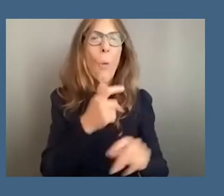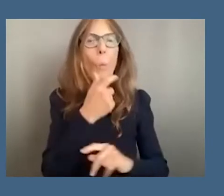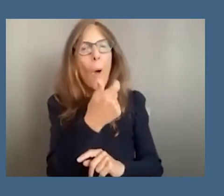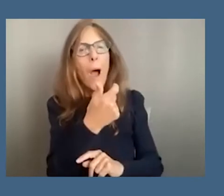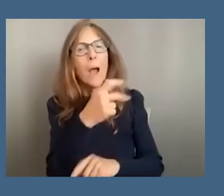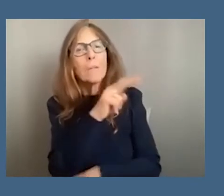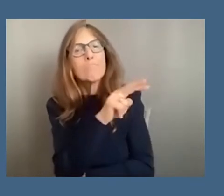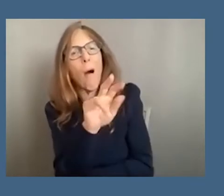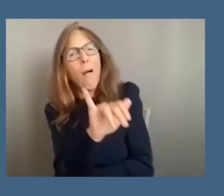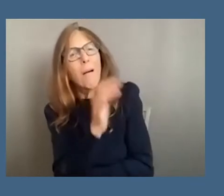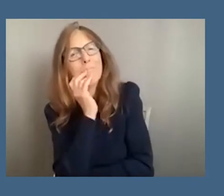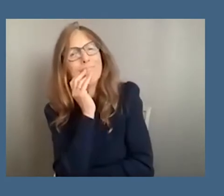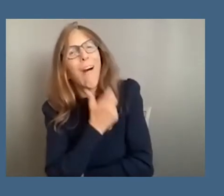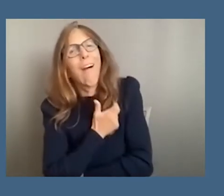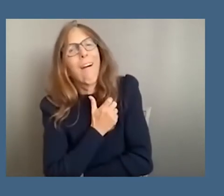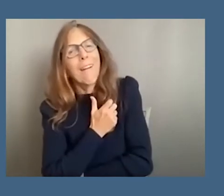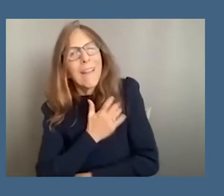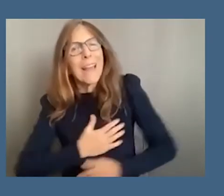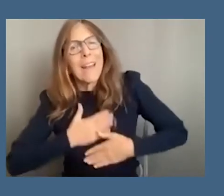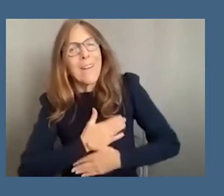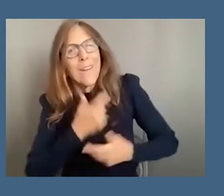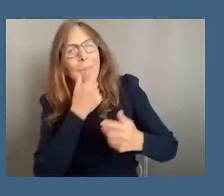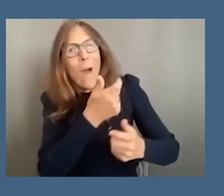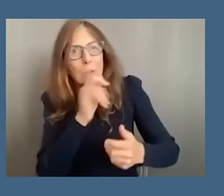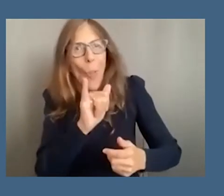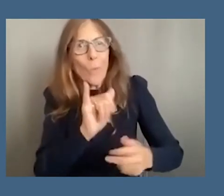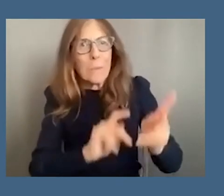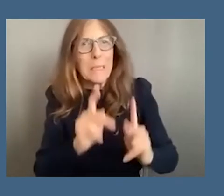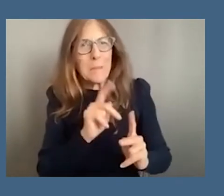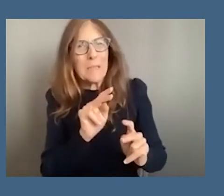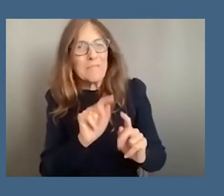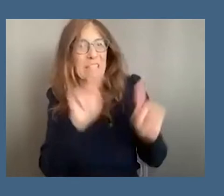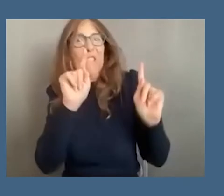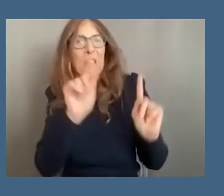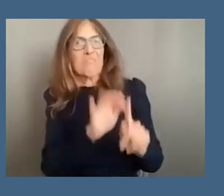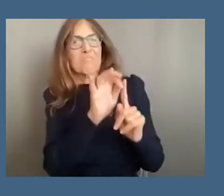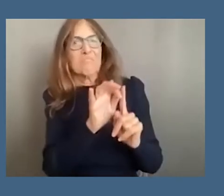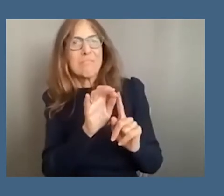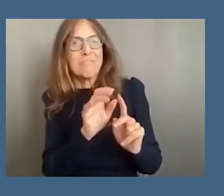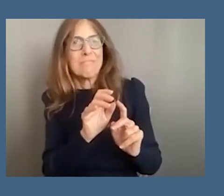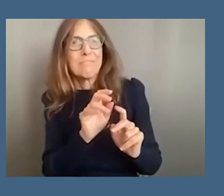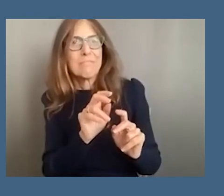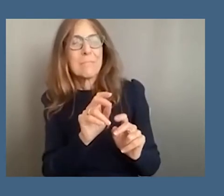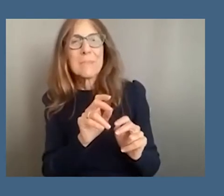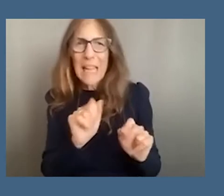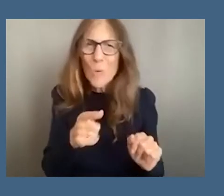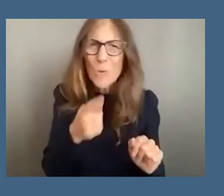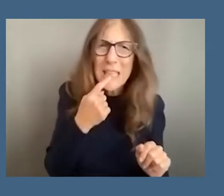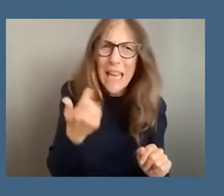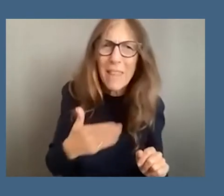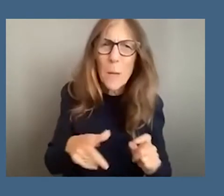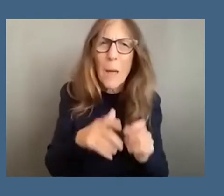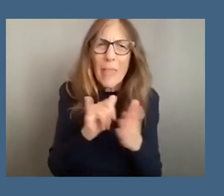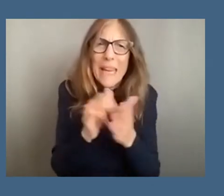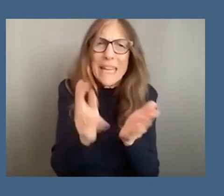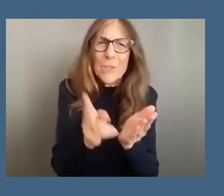can you tell us anything about those histories and what they what they say about who we are what do they say